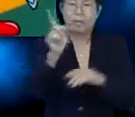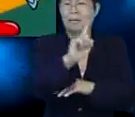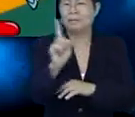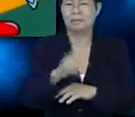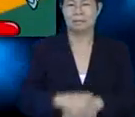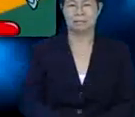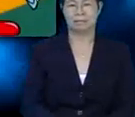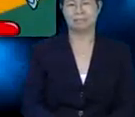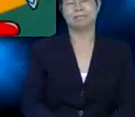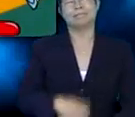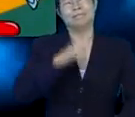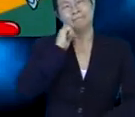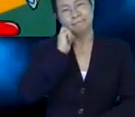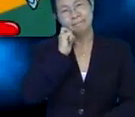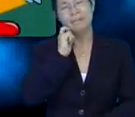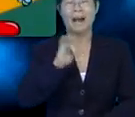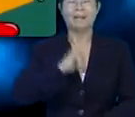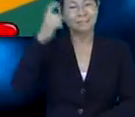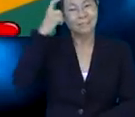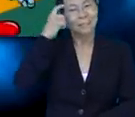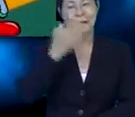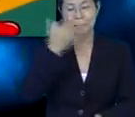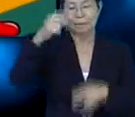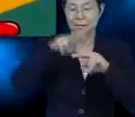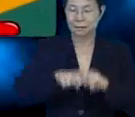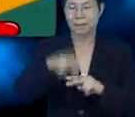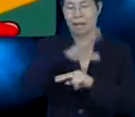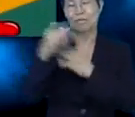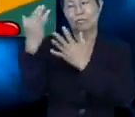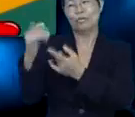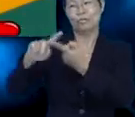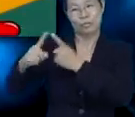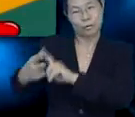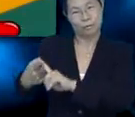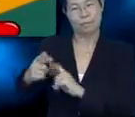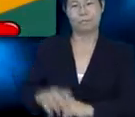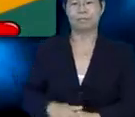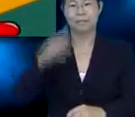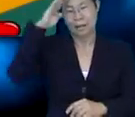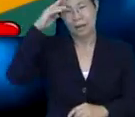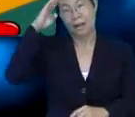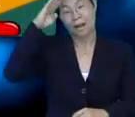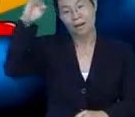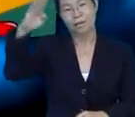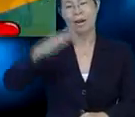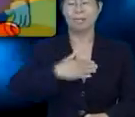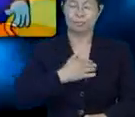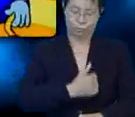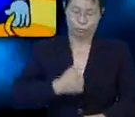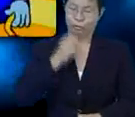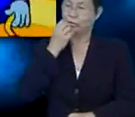I don't know where they are. Hmm, I think I'd better sit here and wait for them.